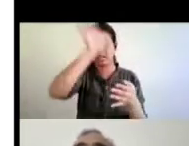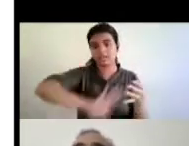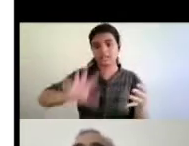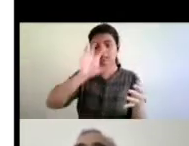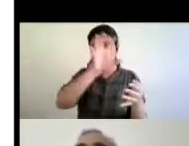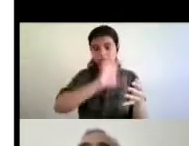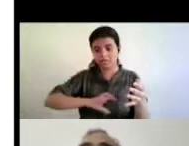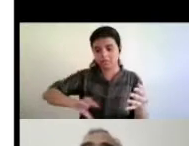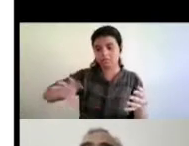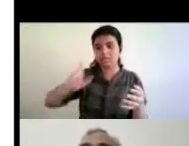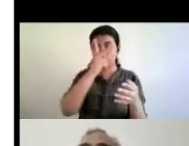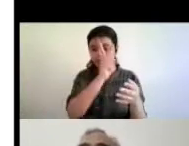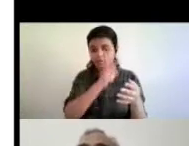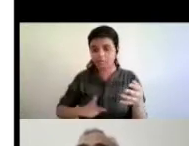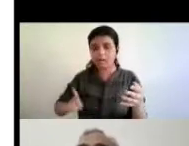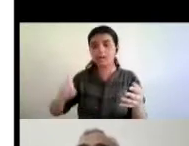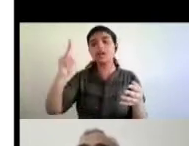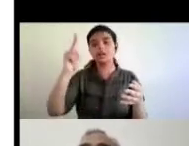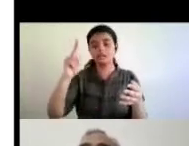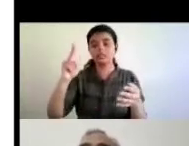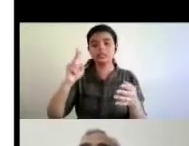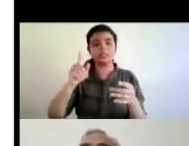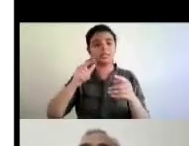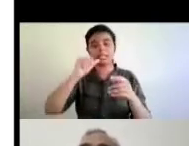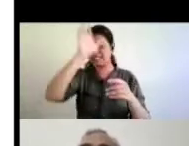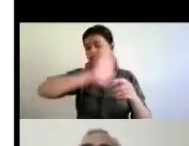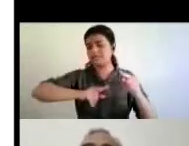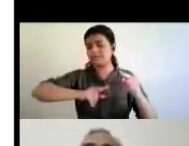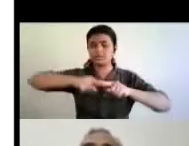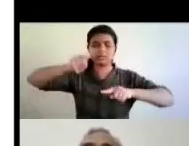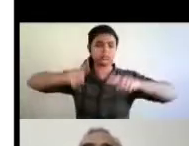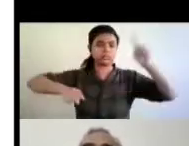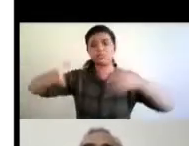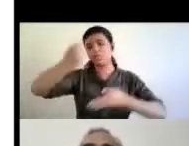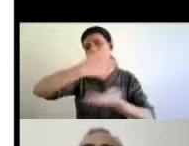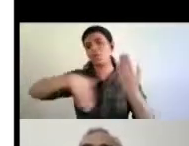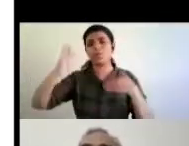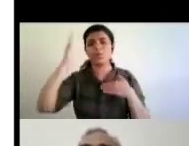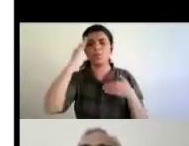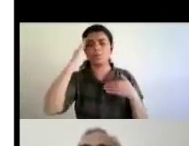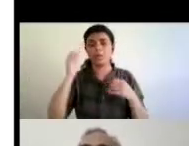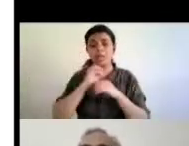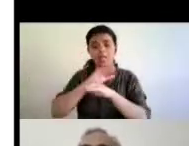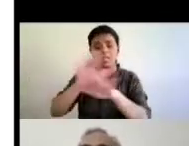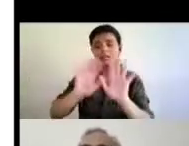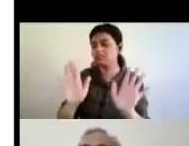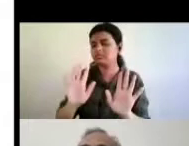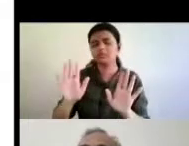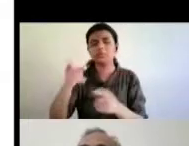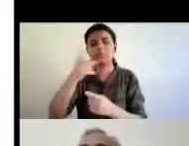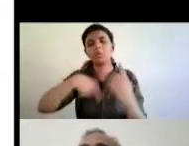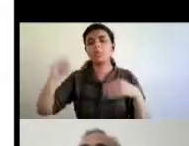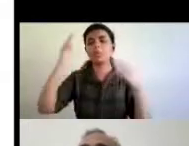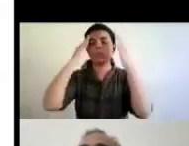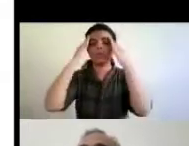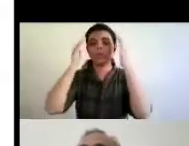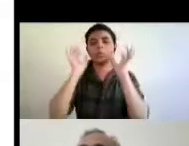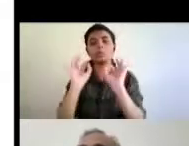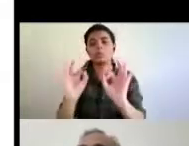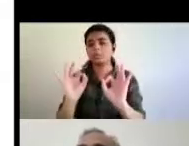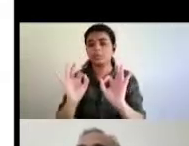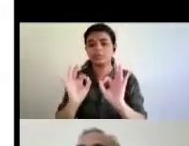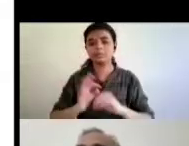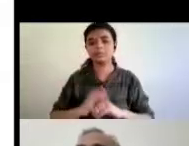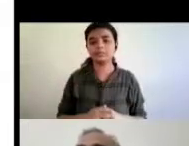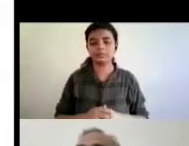so on and so forth we have huge diversity in india we all know about it i mean i don't need to sort of emphasize uh to this group at least for